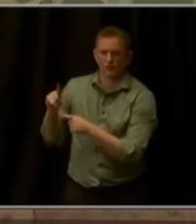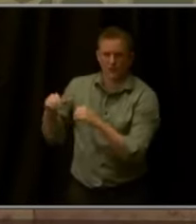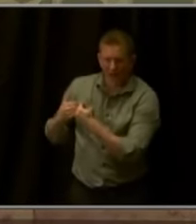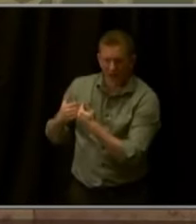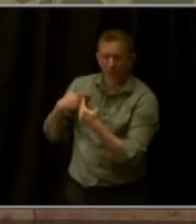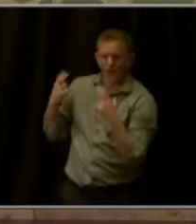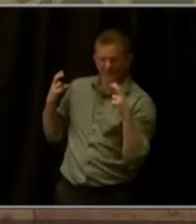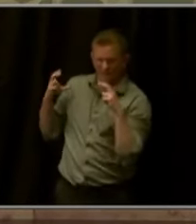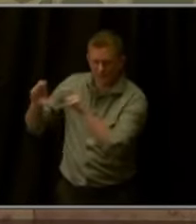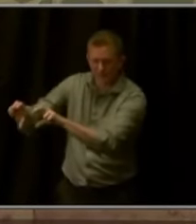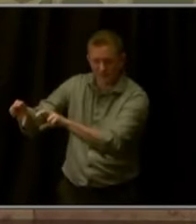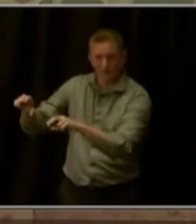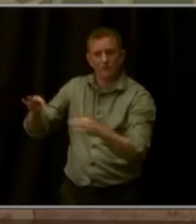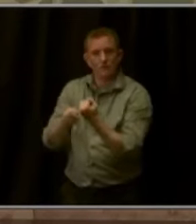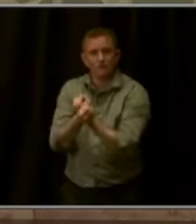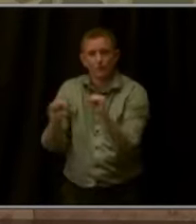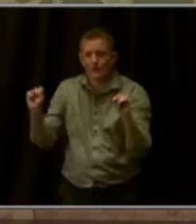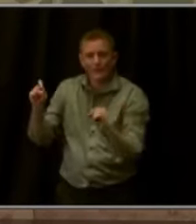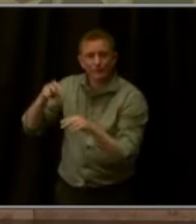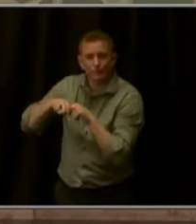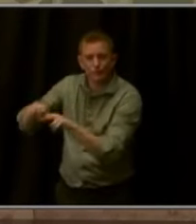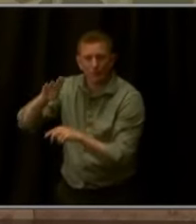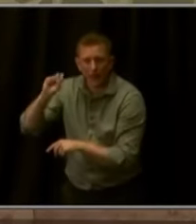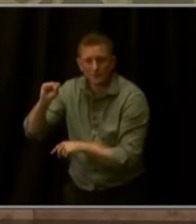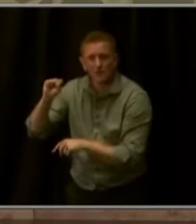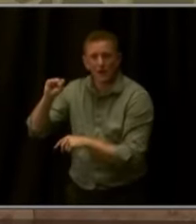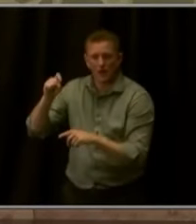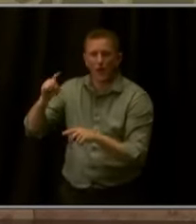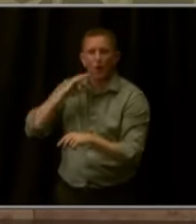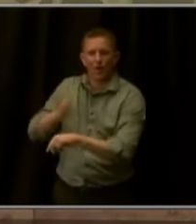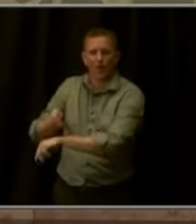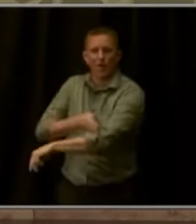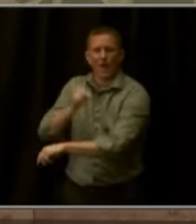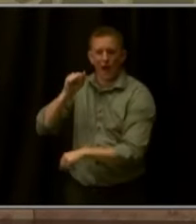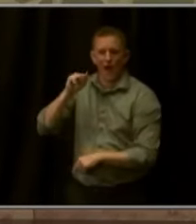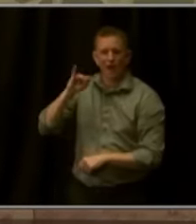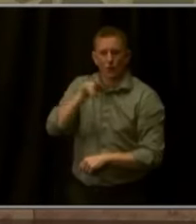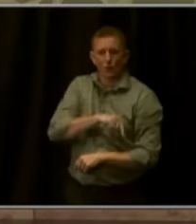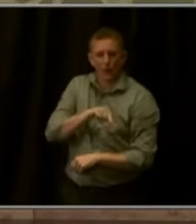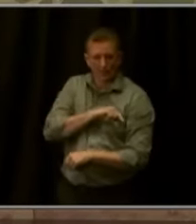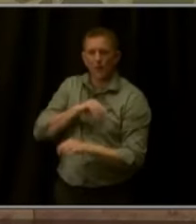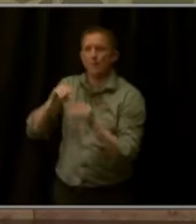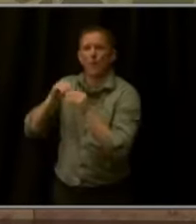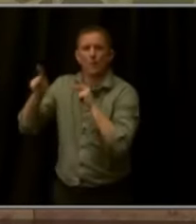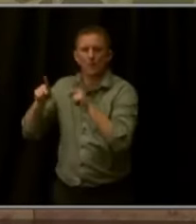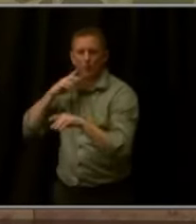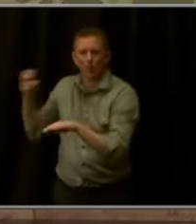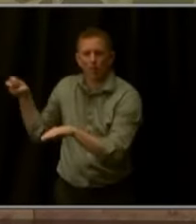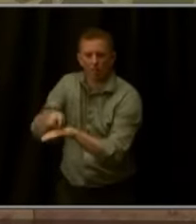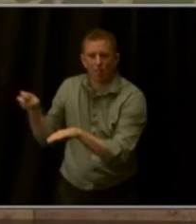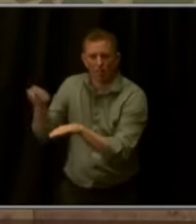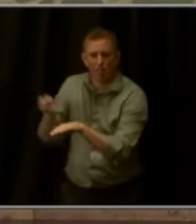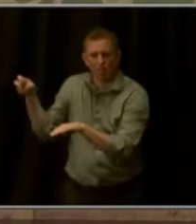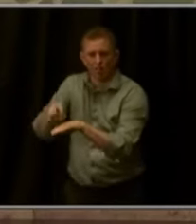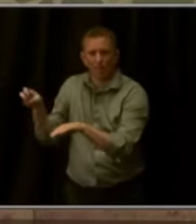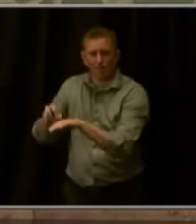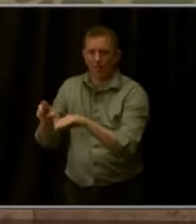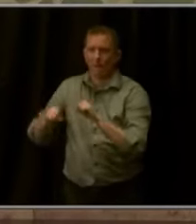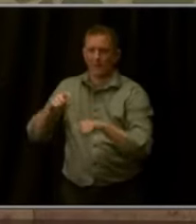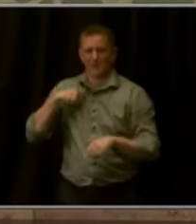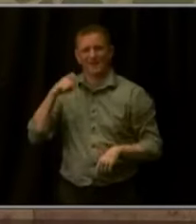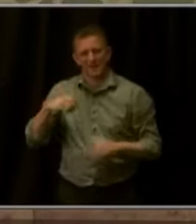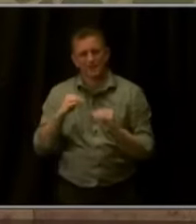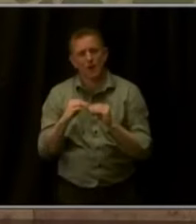for better air, we're seeing some progress in increased ridership, but we know there's more work to do. We need to re-examine and